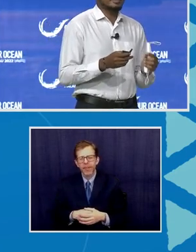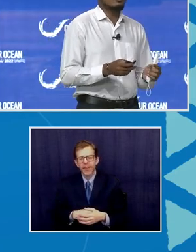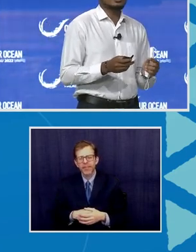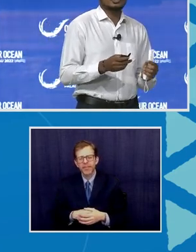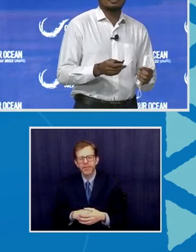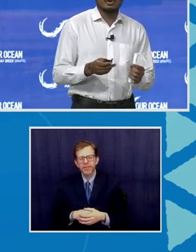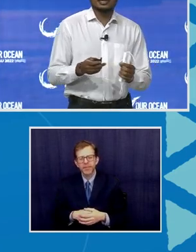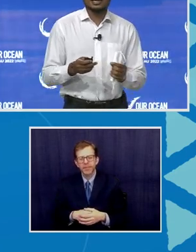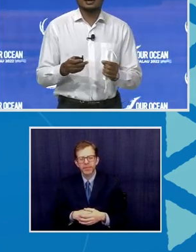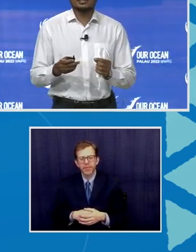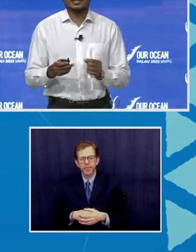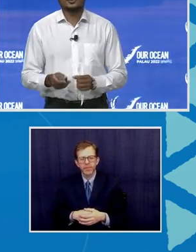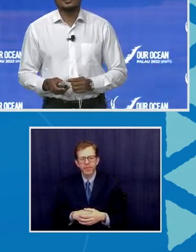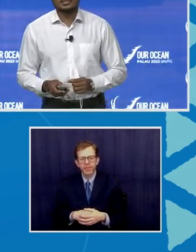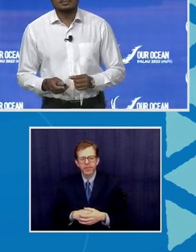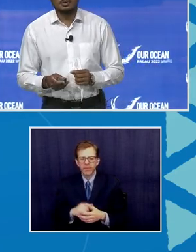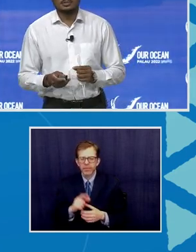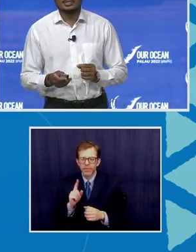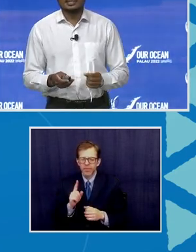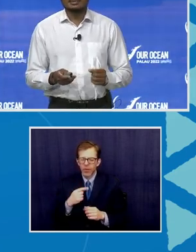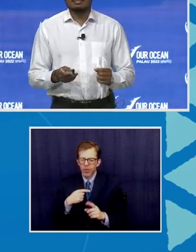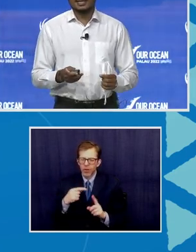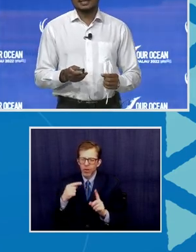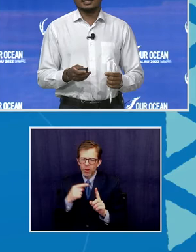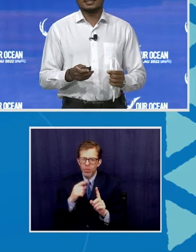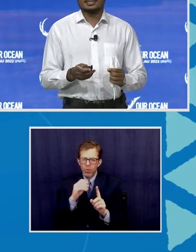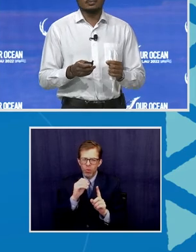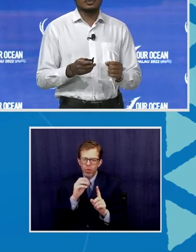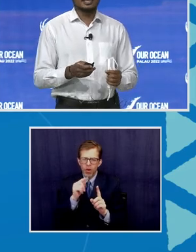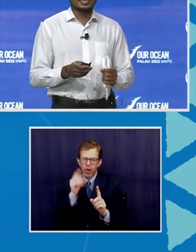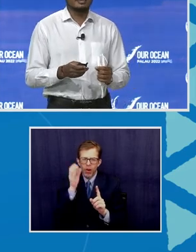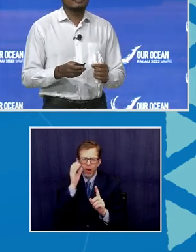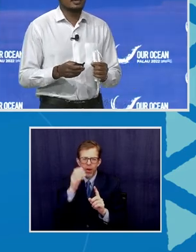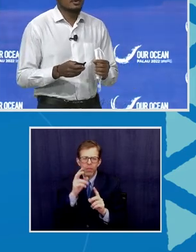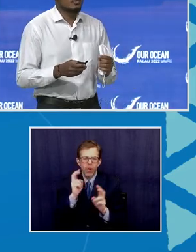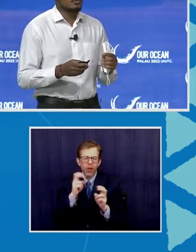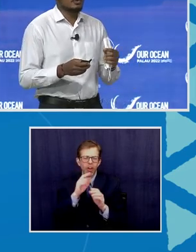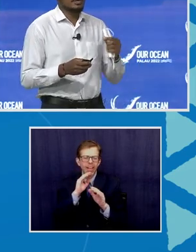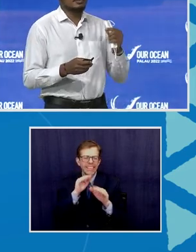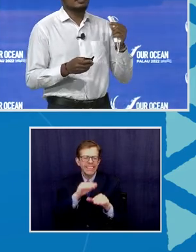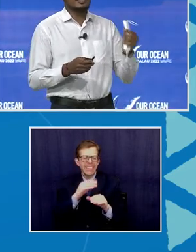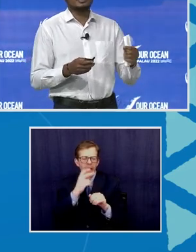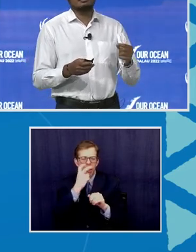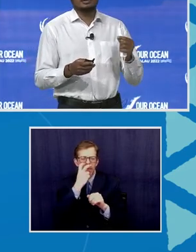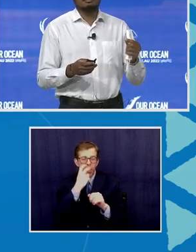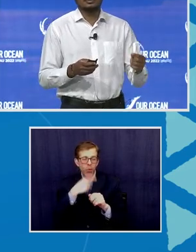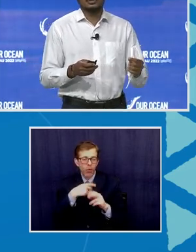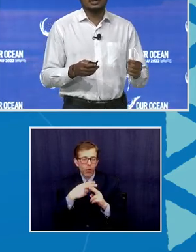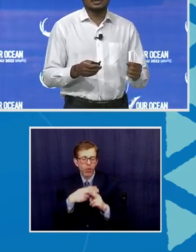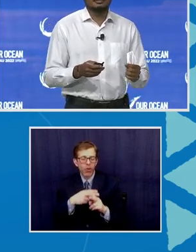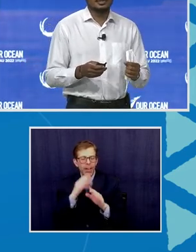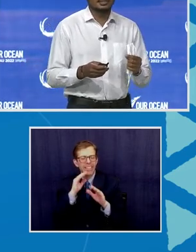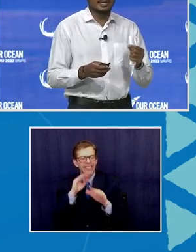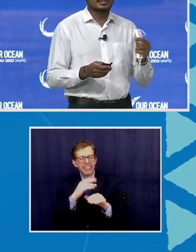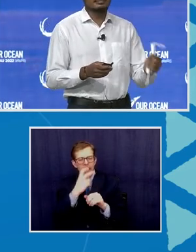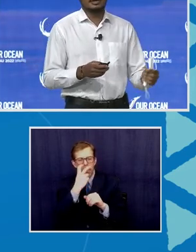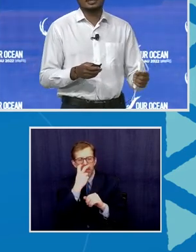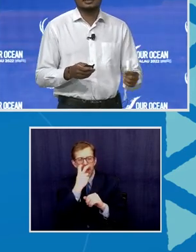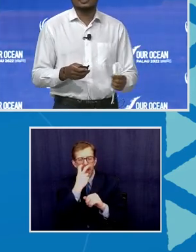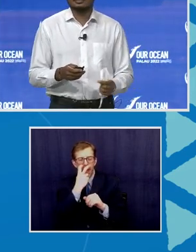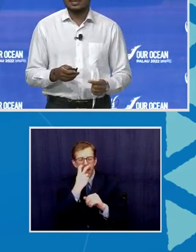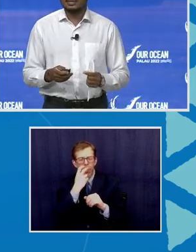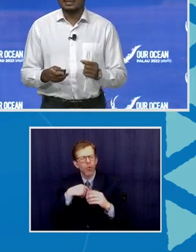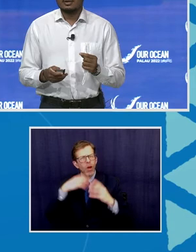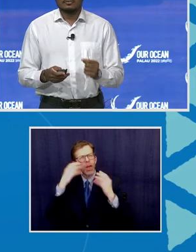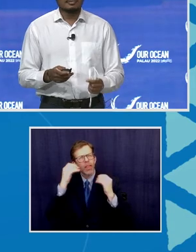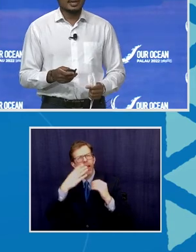But I want to point out a concept called sea blindness that we have when we think about blue economies and the